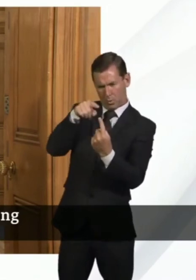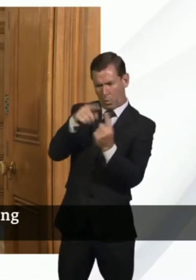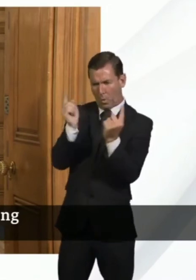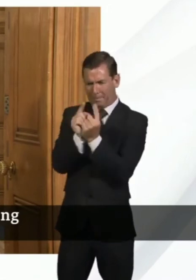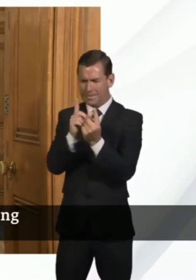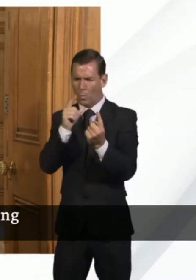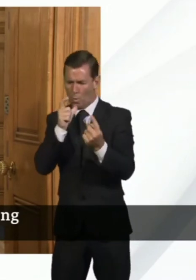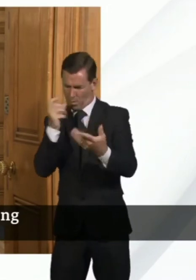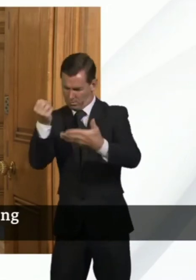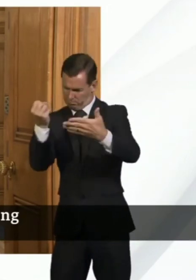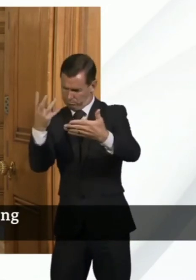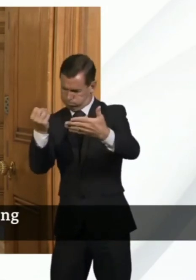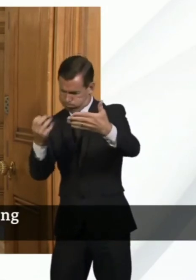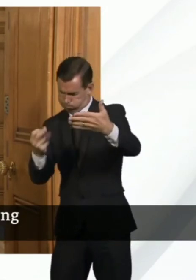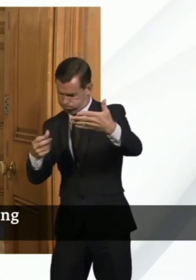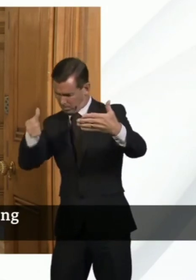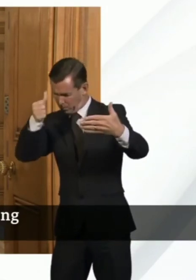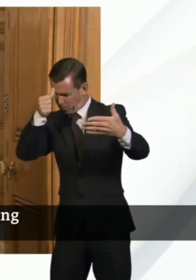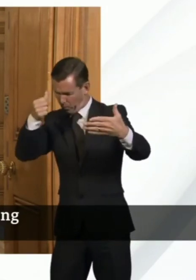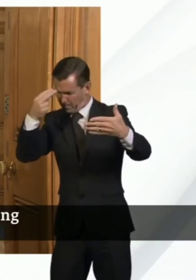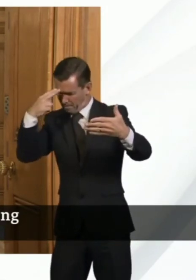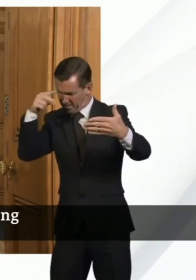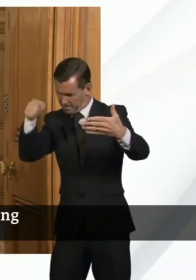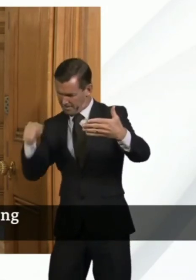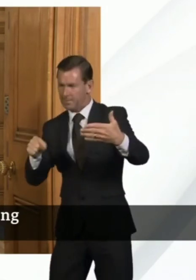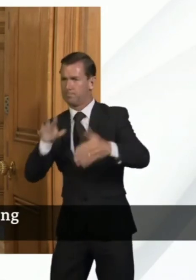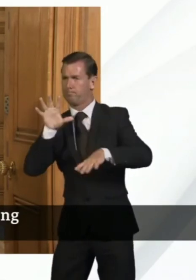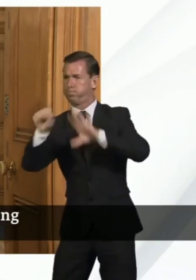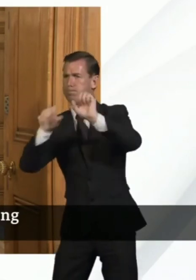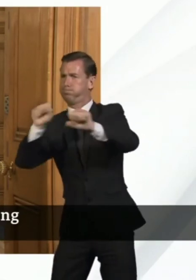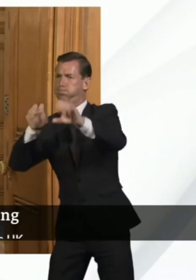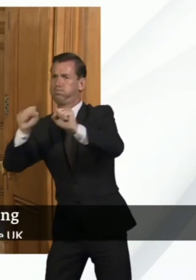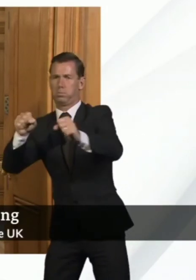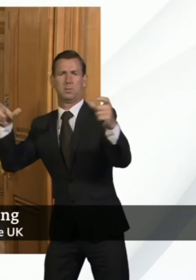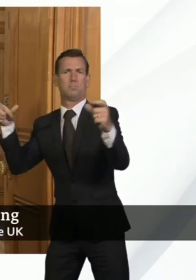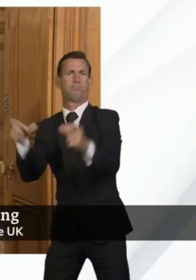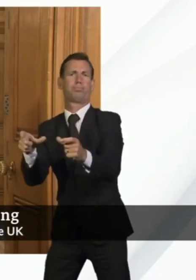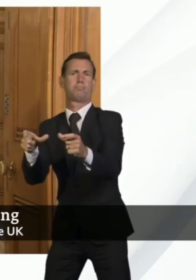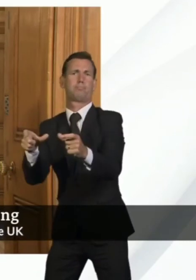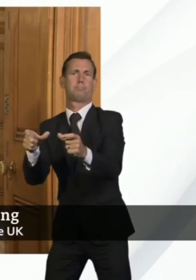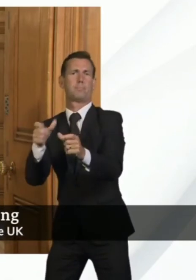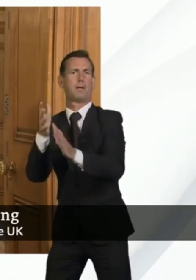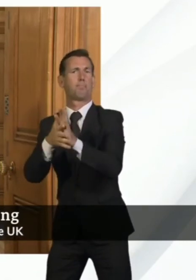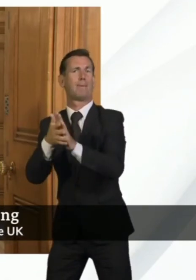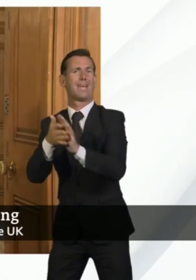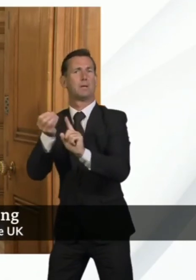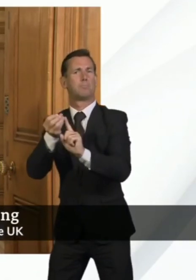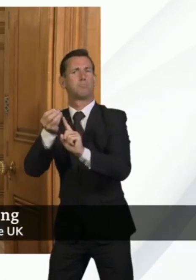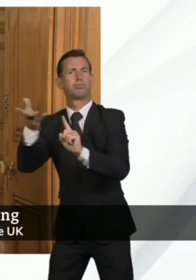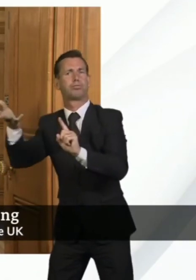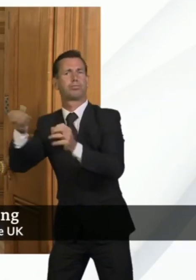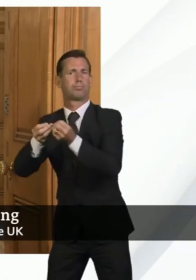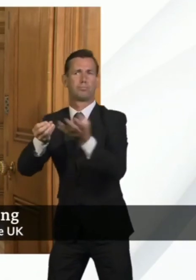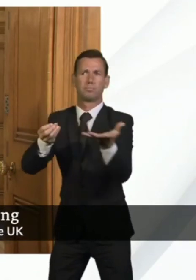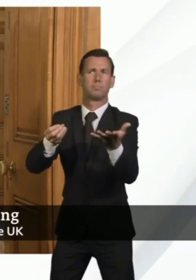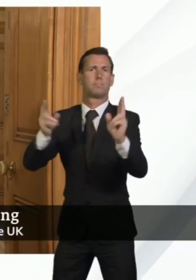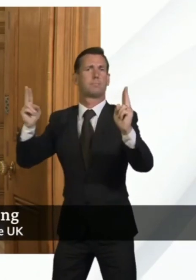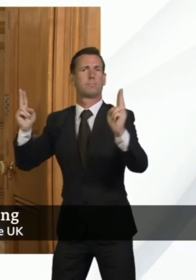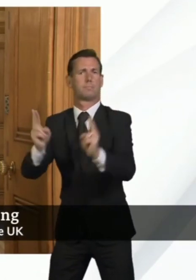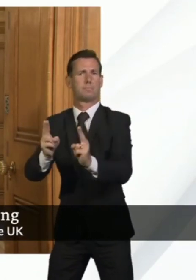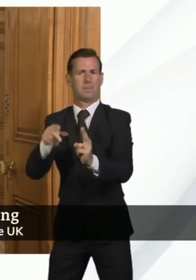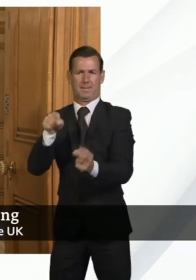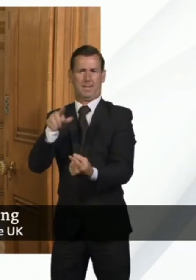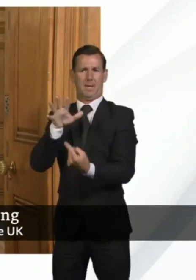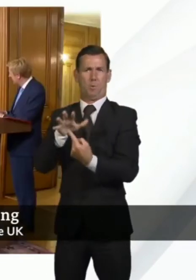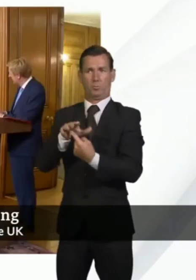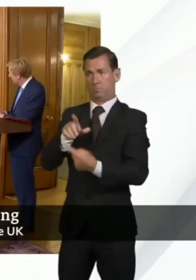with and get those people to self-isolate and in that way control the spread of the virus and I think that's a very important